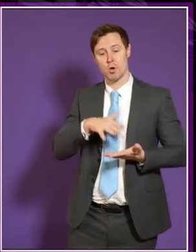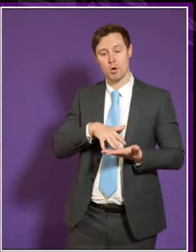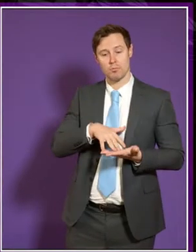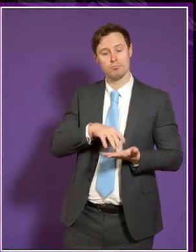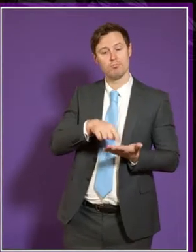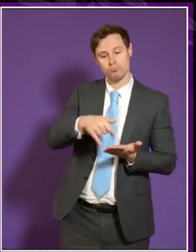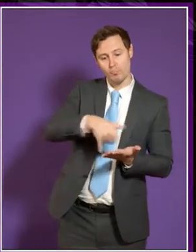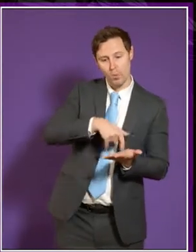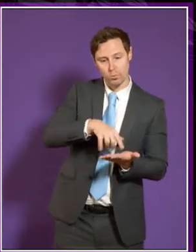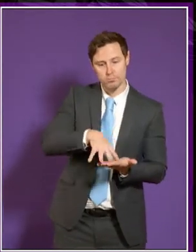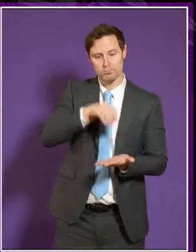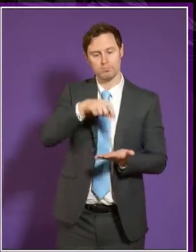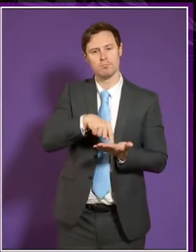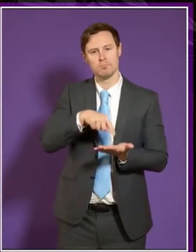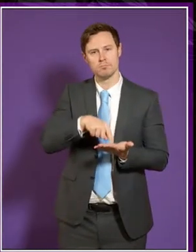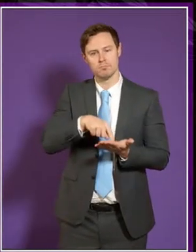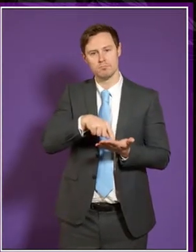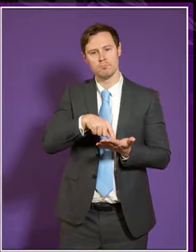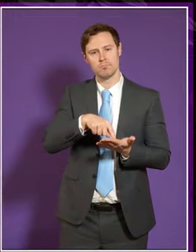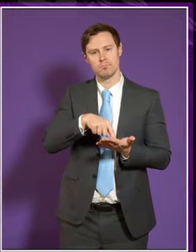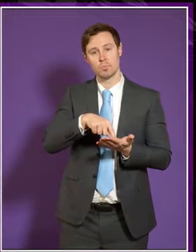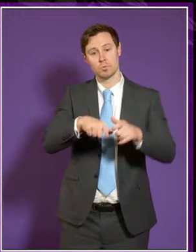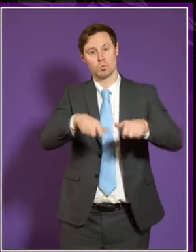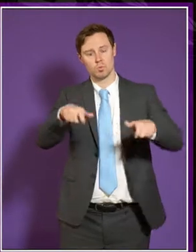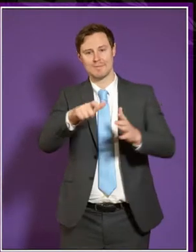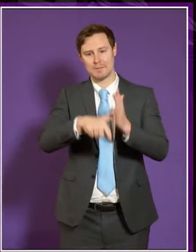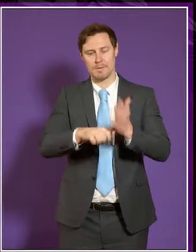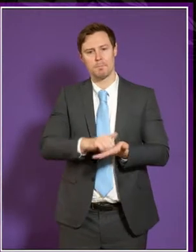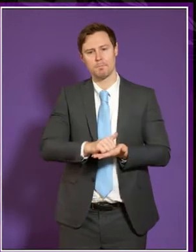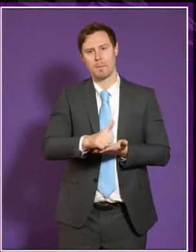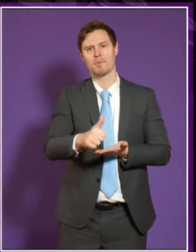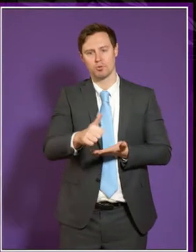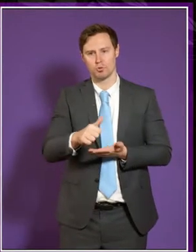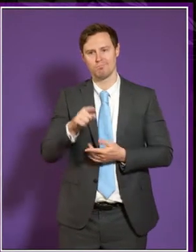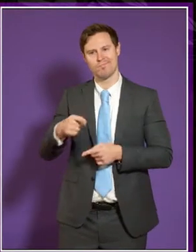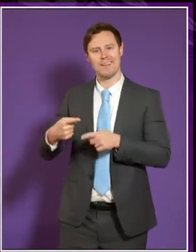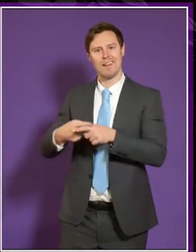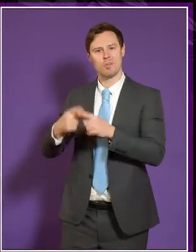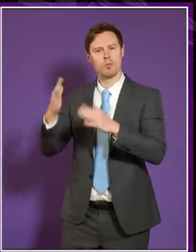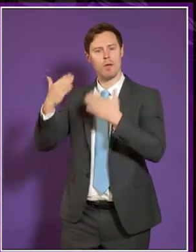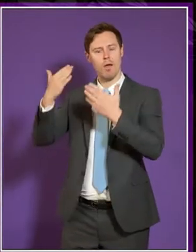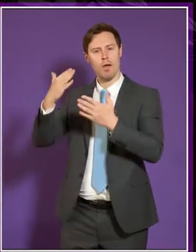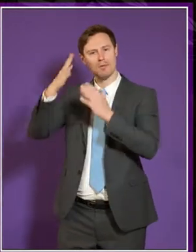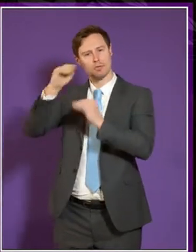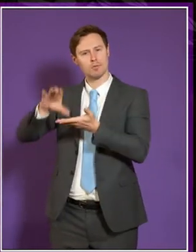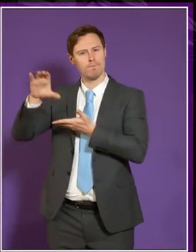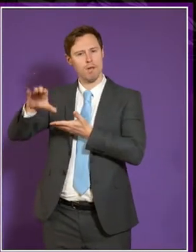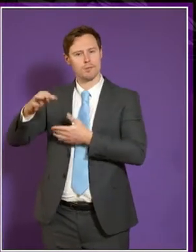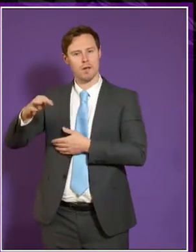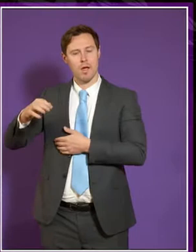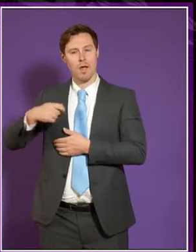of support for students with disabilities was actually published, which had been commissioned by the English Higher Education Funding Council,